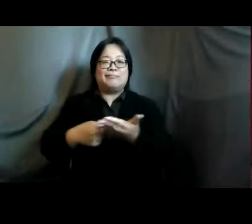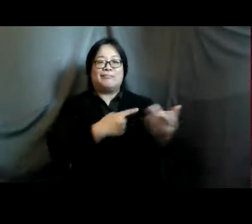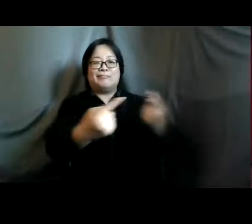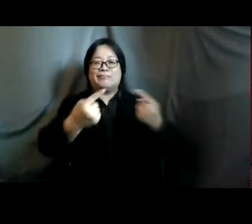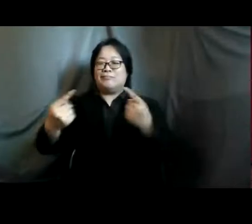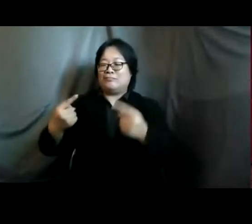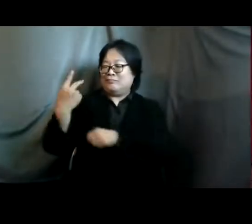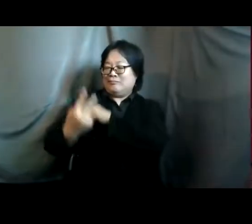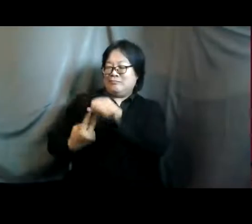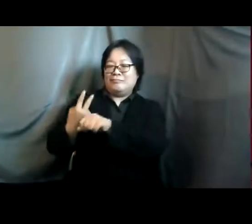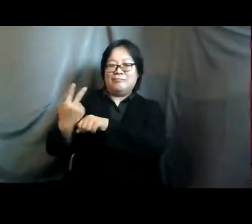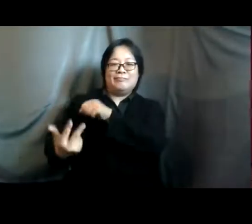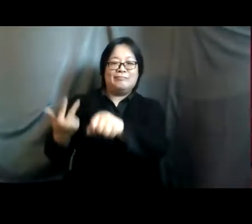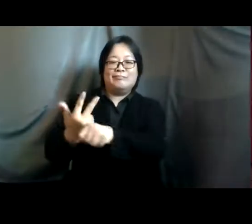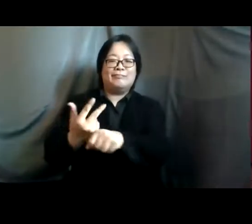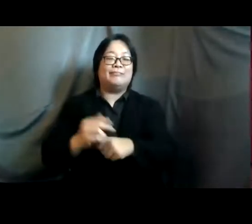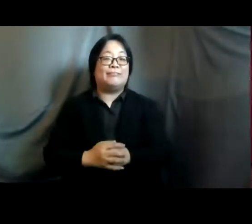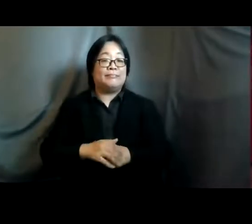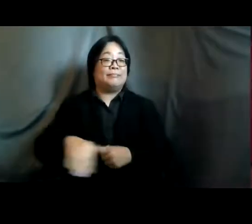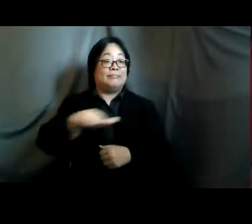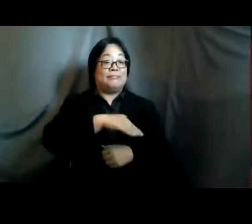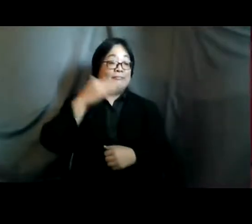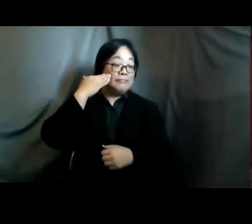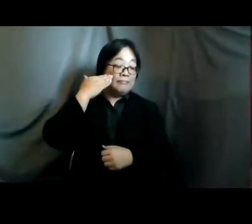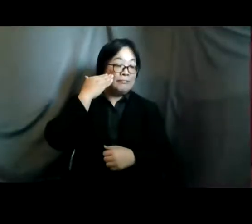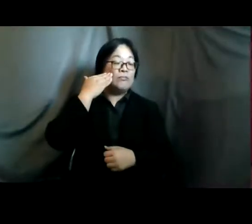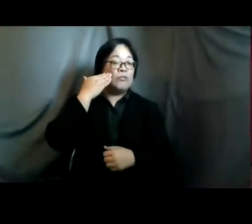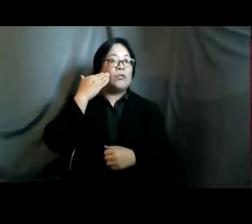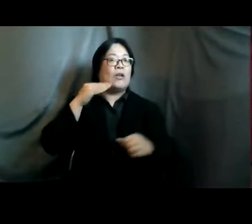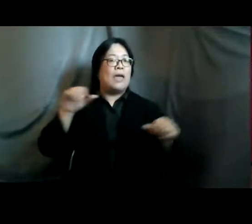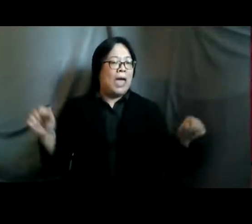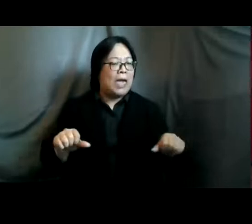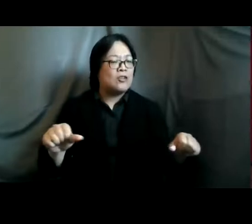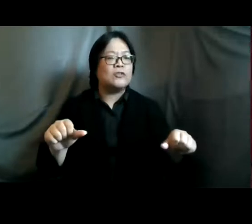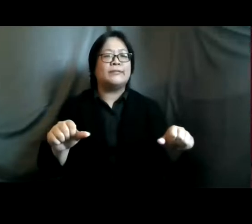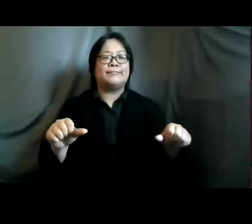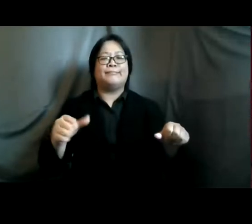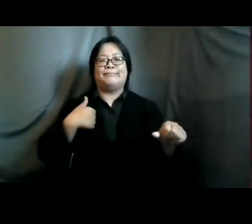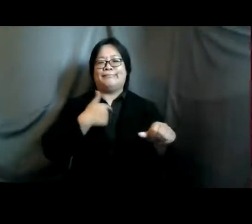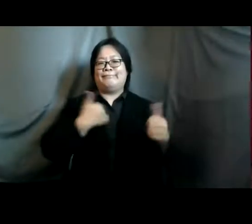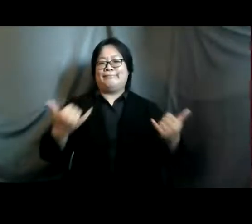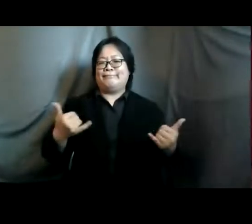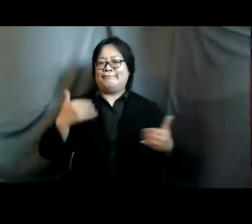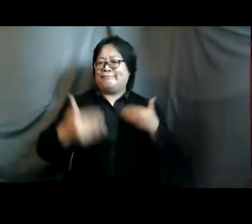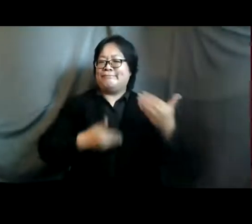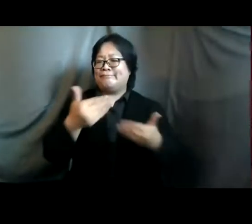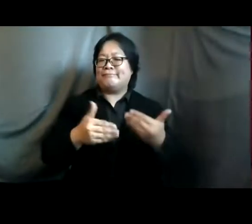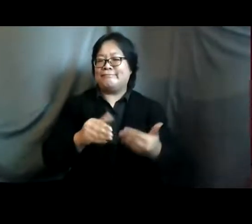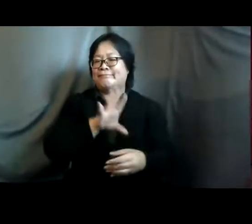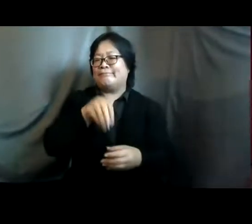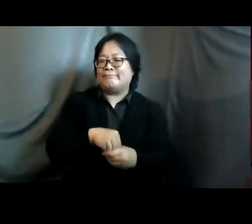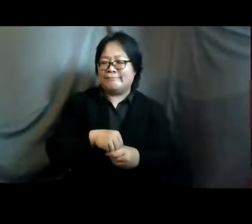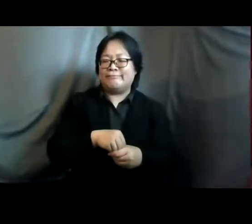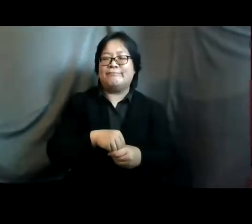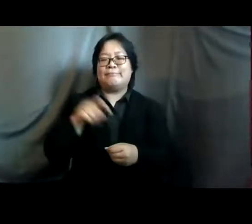years so we're very mindful that uh all of the actions and the commitments that we are making need to be rooted in this type of